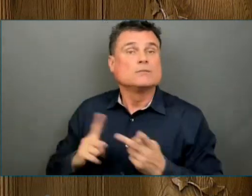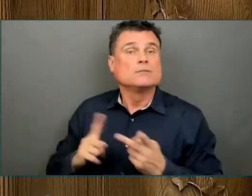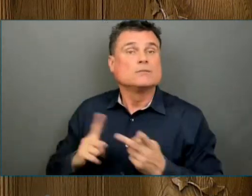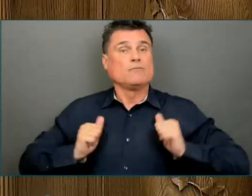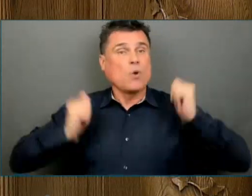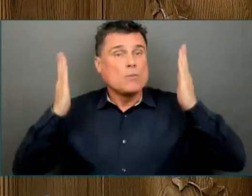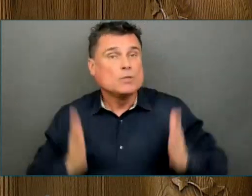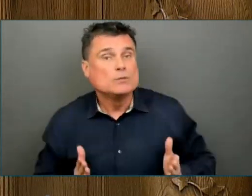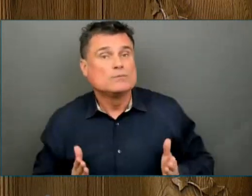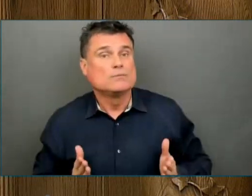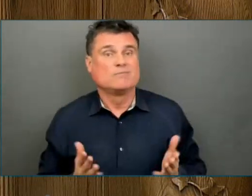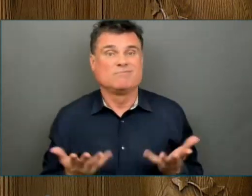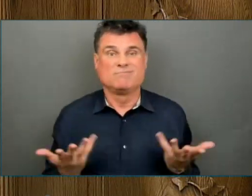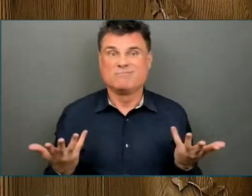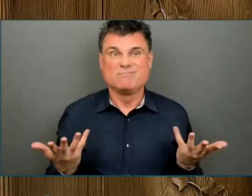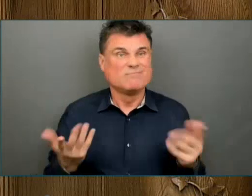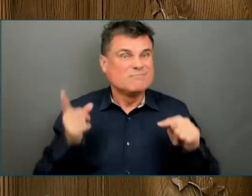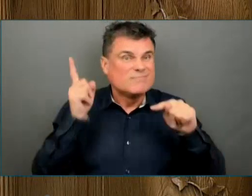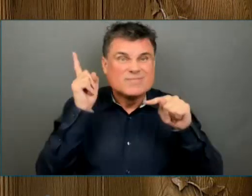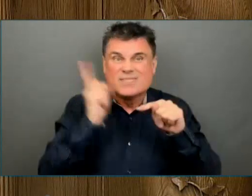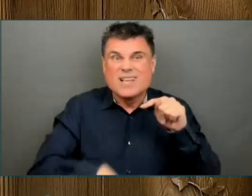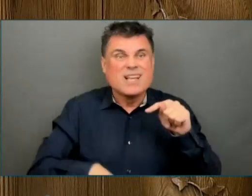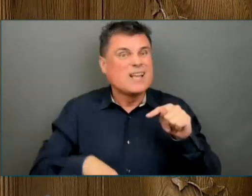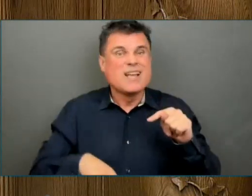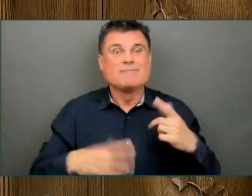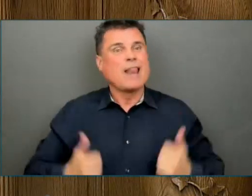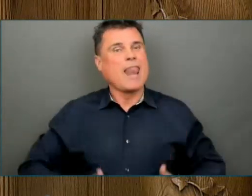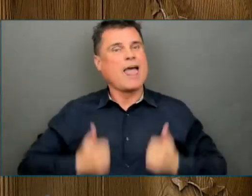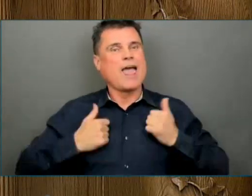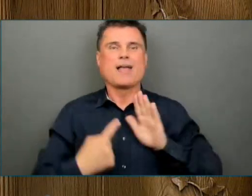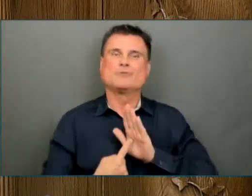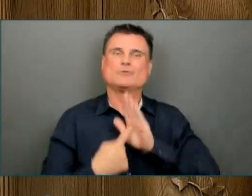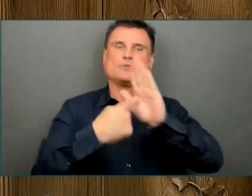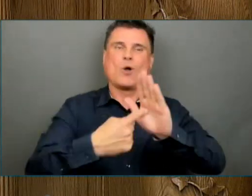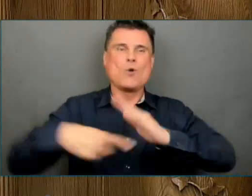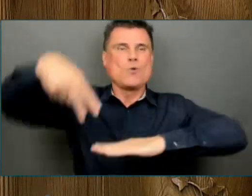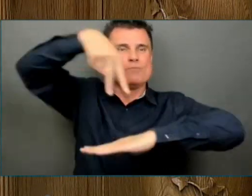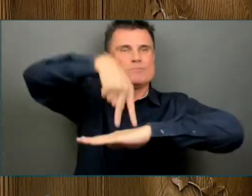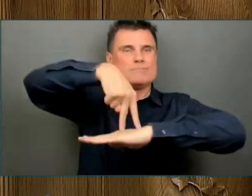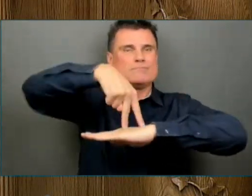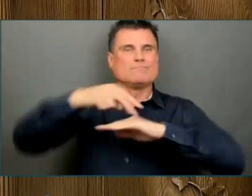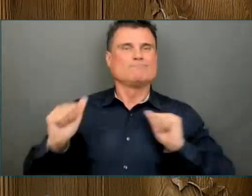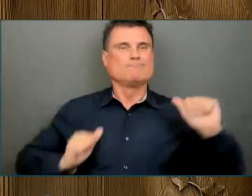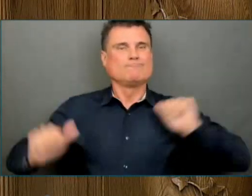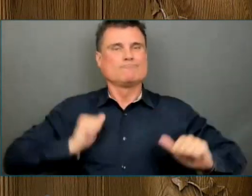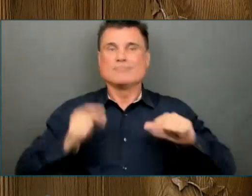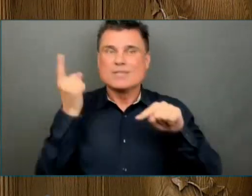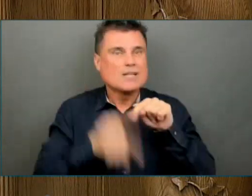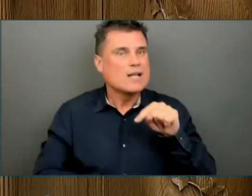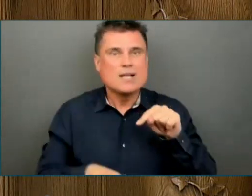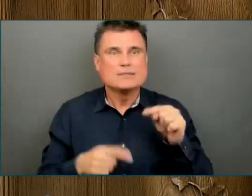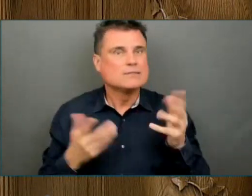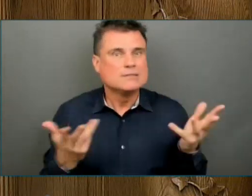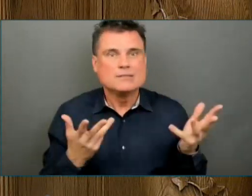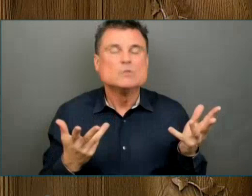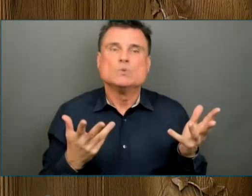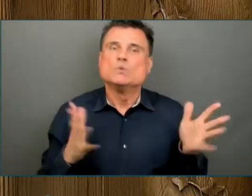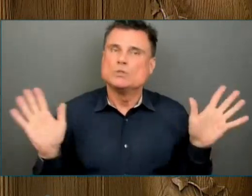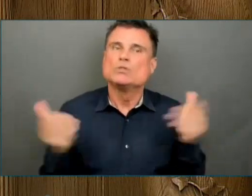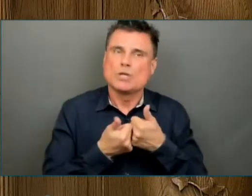go to the opera or symphony or catch a concert with friends has hurt us all. The arts are the soul of our communities.